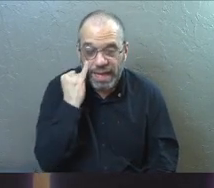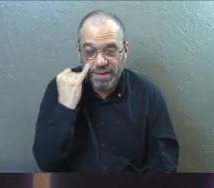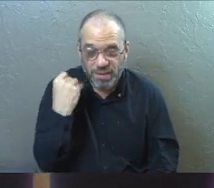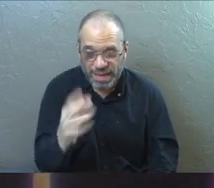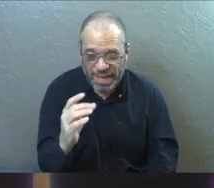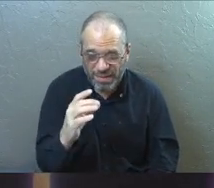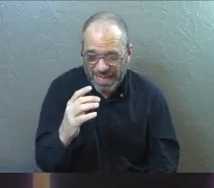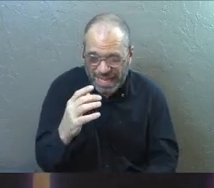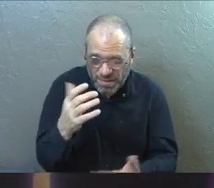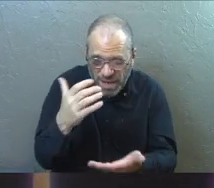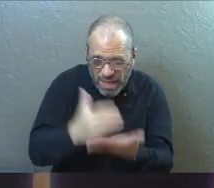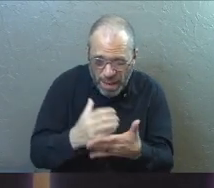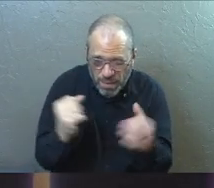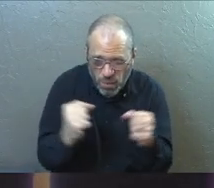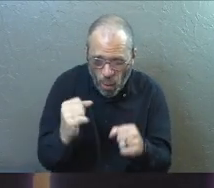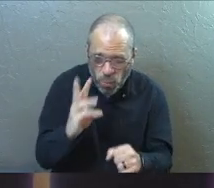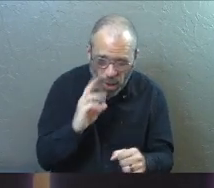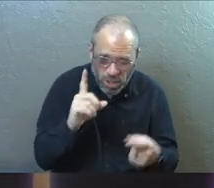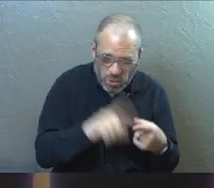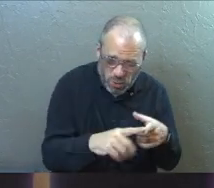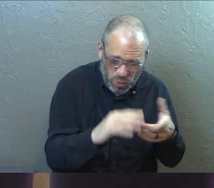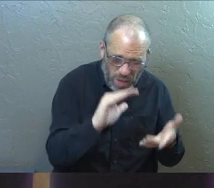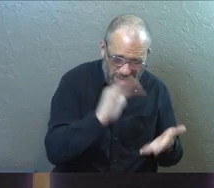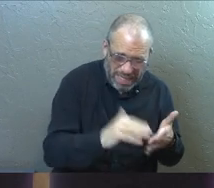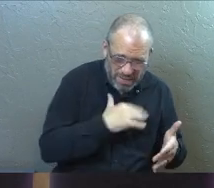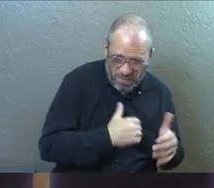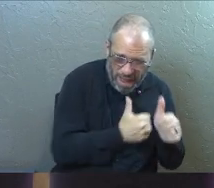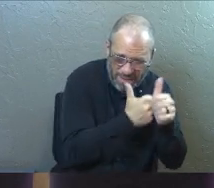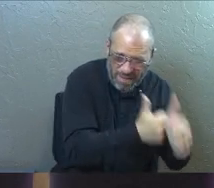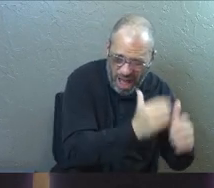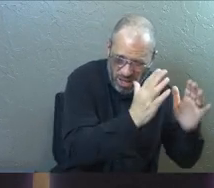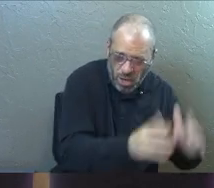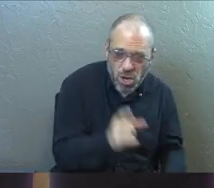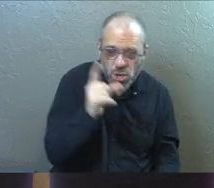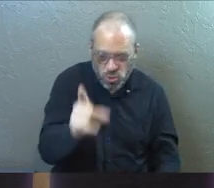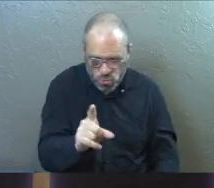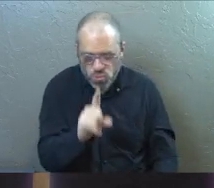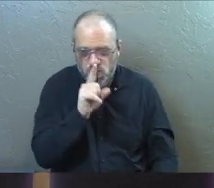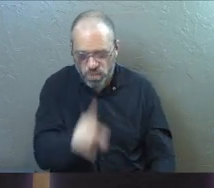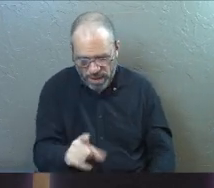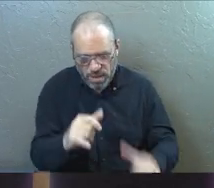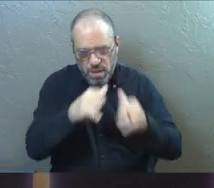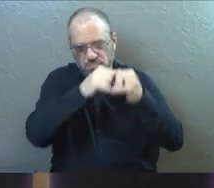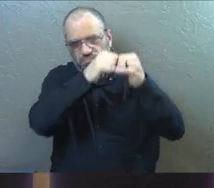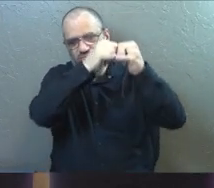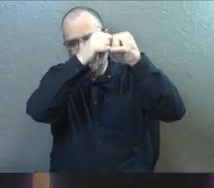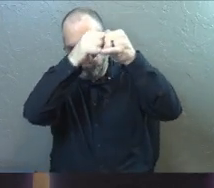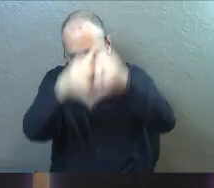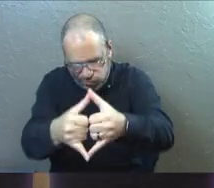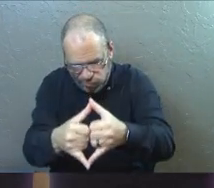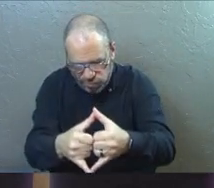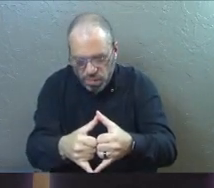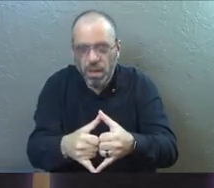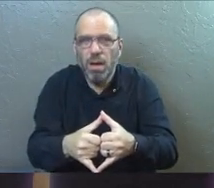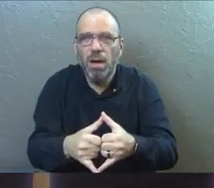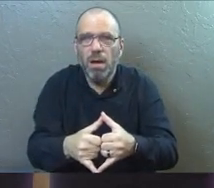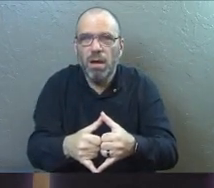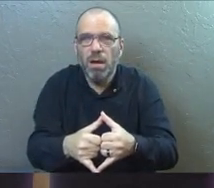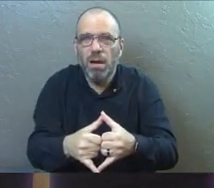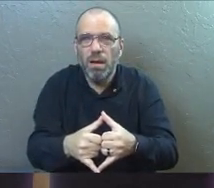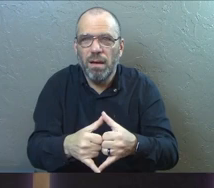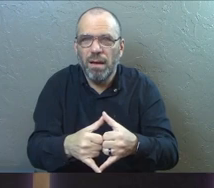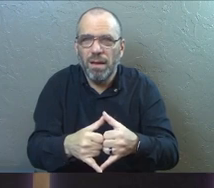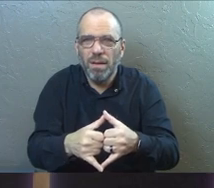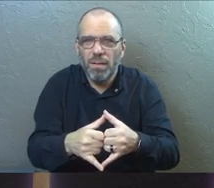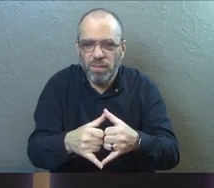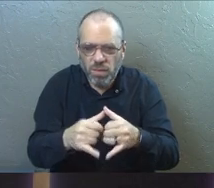give even a cup of cold water to one of the least of my followers you will surely be rewarded look at the way the Savior